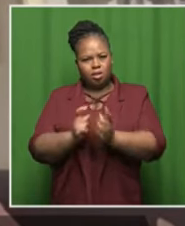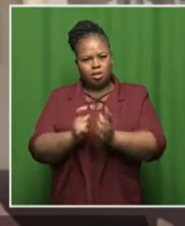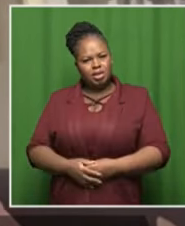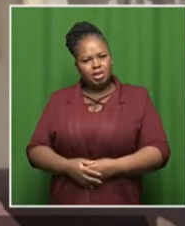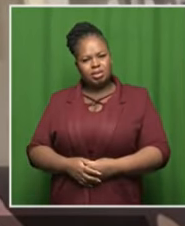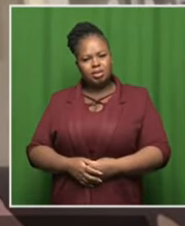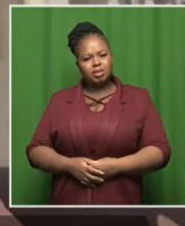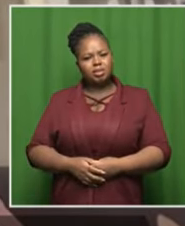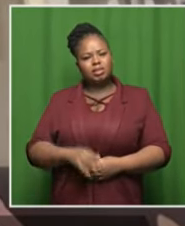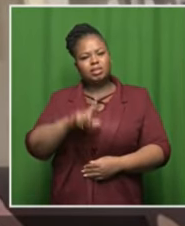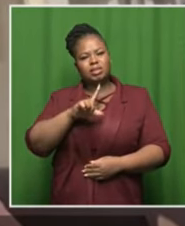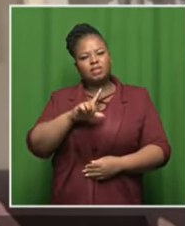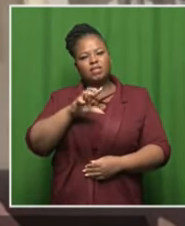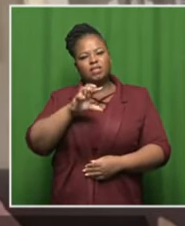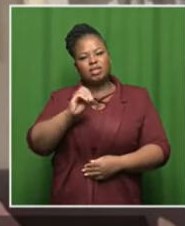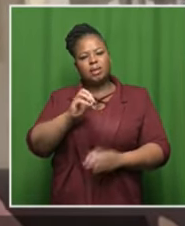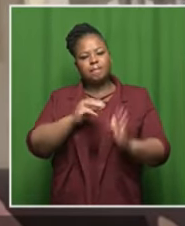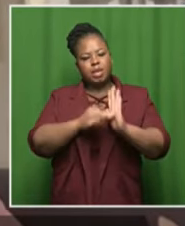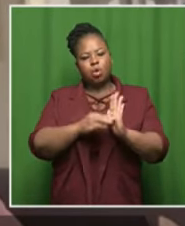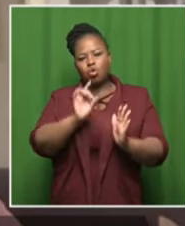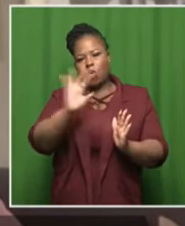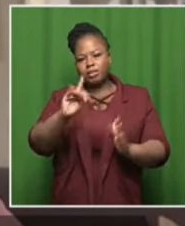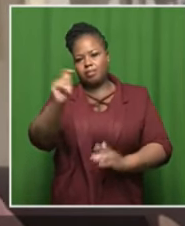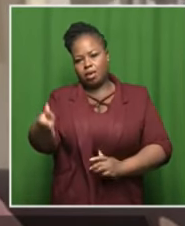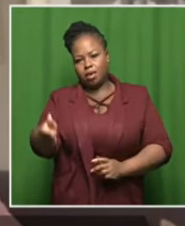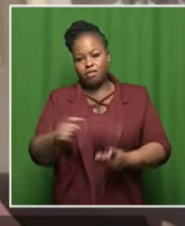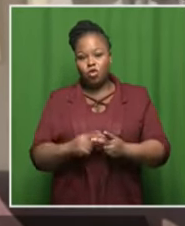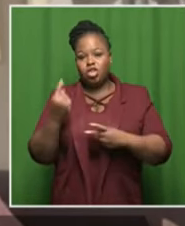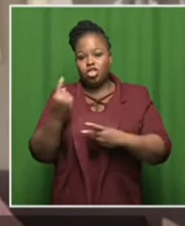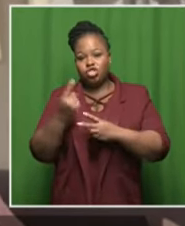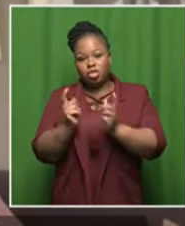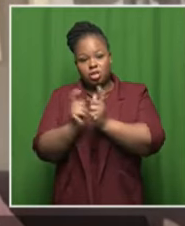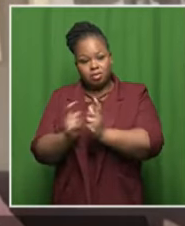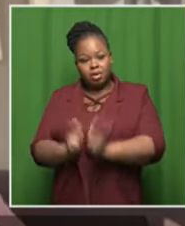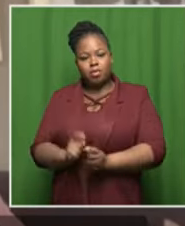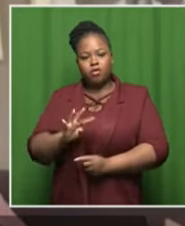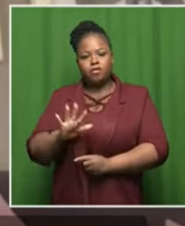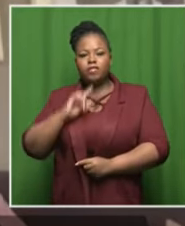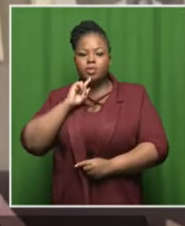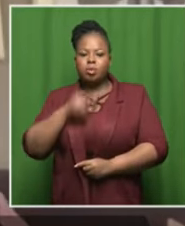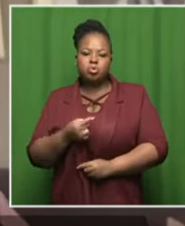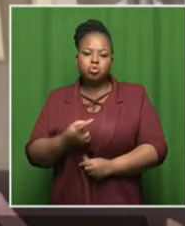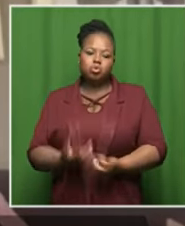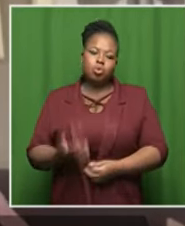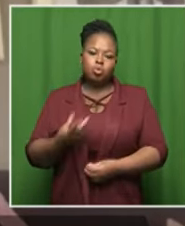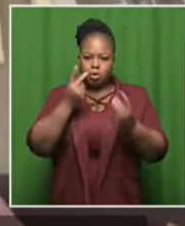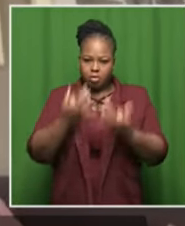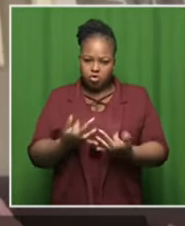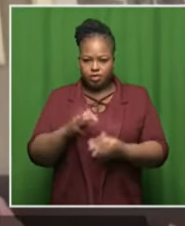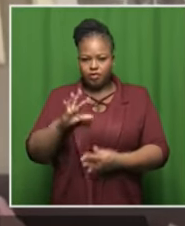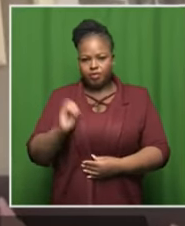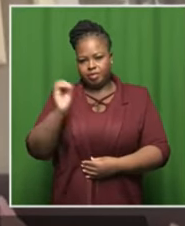70 million and 45 000 per game we are hoping to budget 50 of that